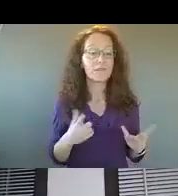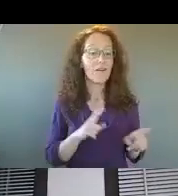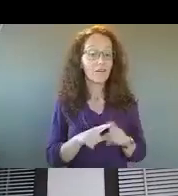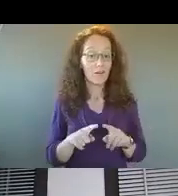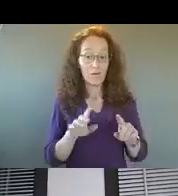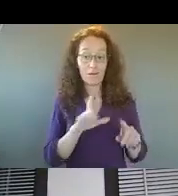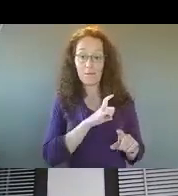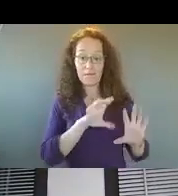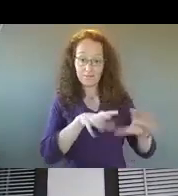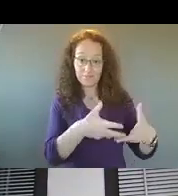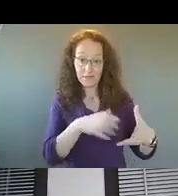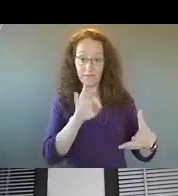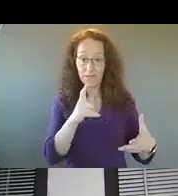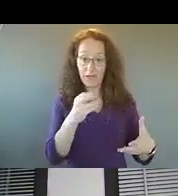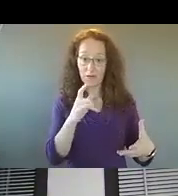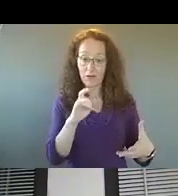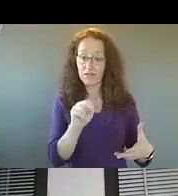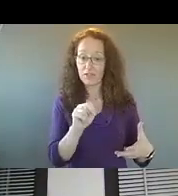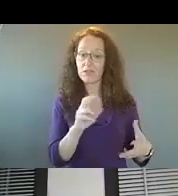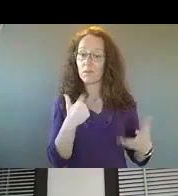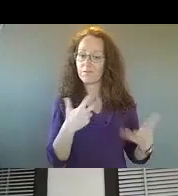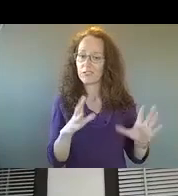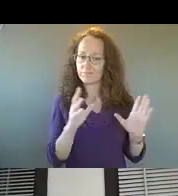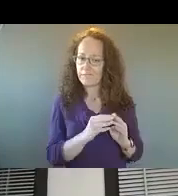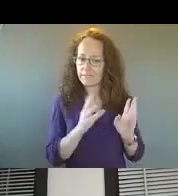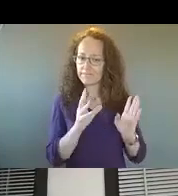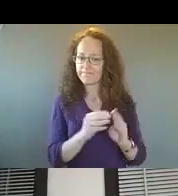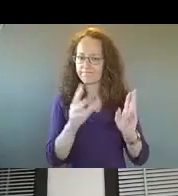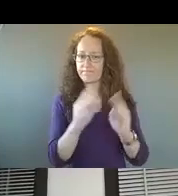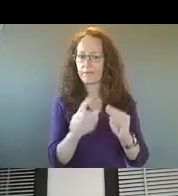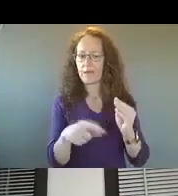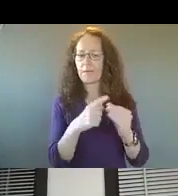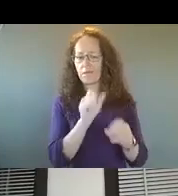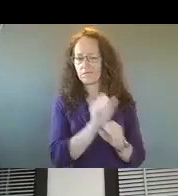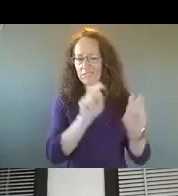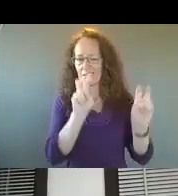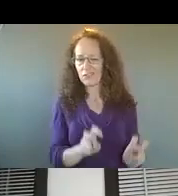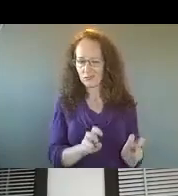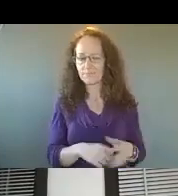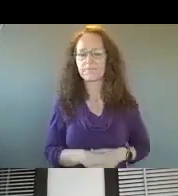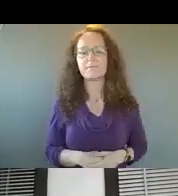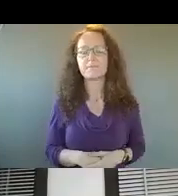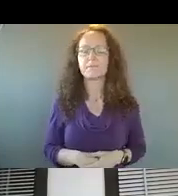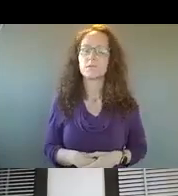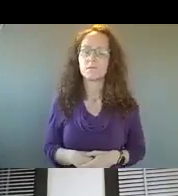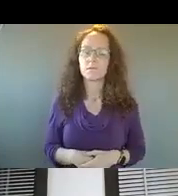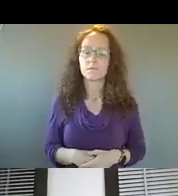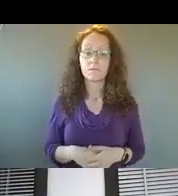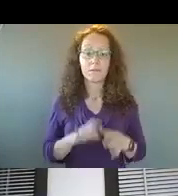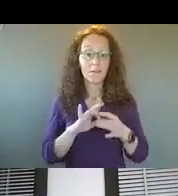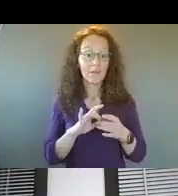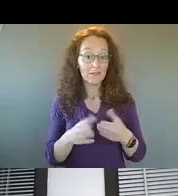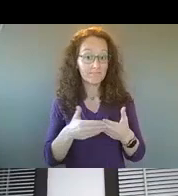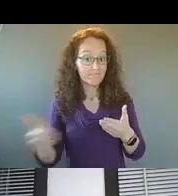Federation labor management meetings regarding issues that come up. So, um, it's going to be a different relationship